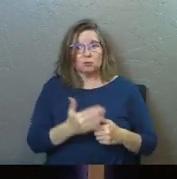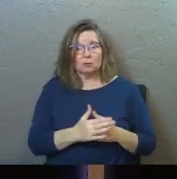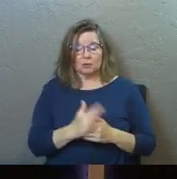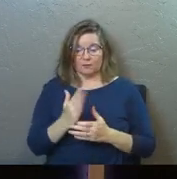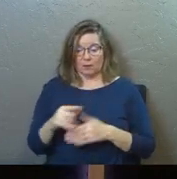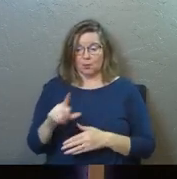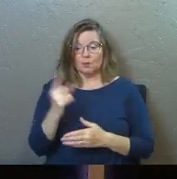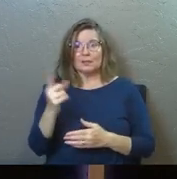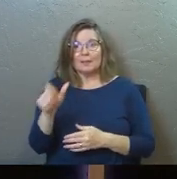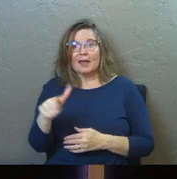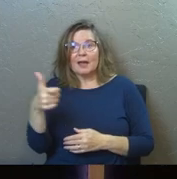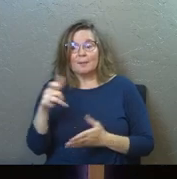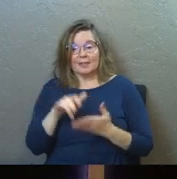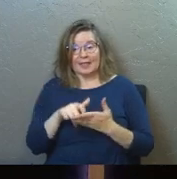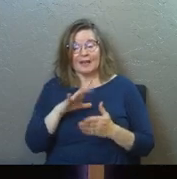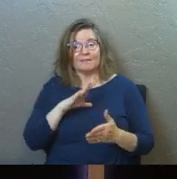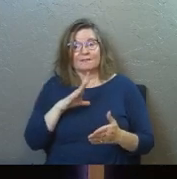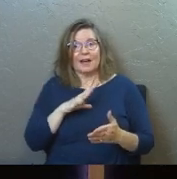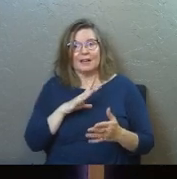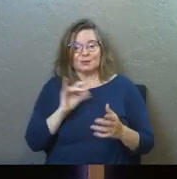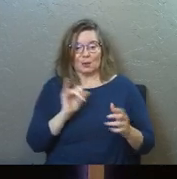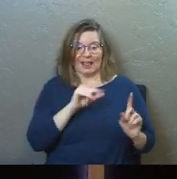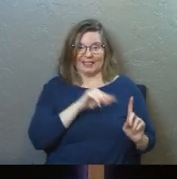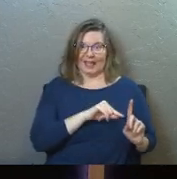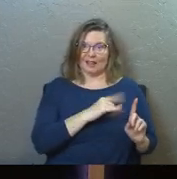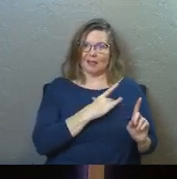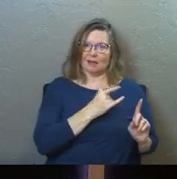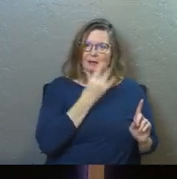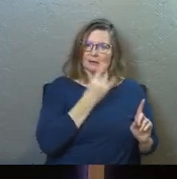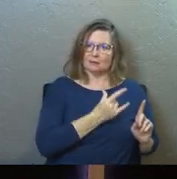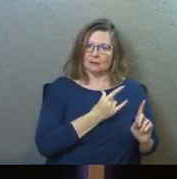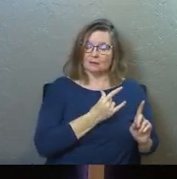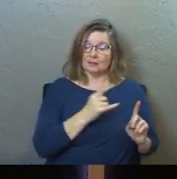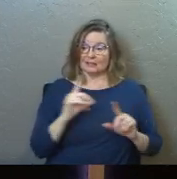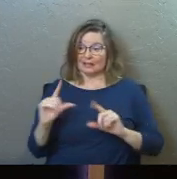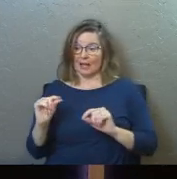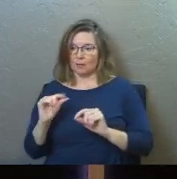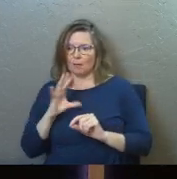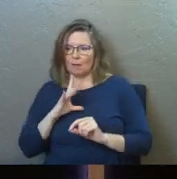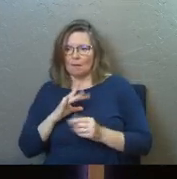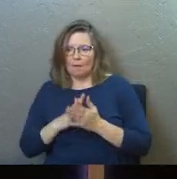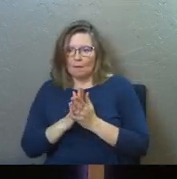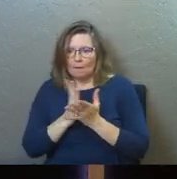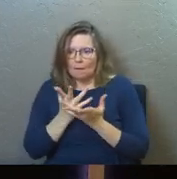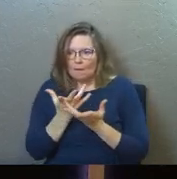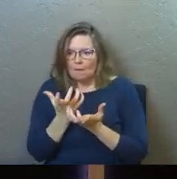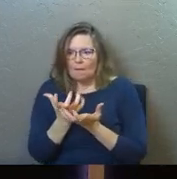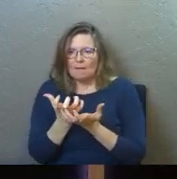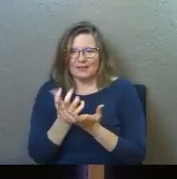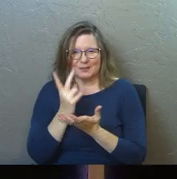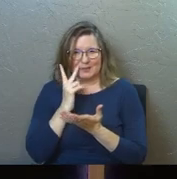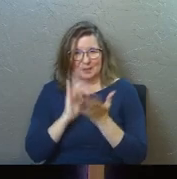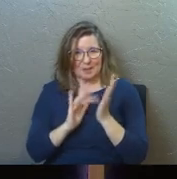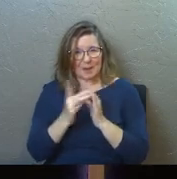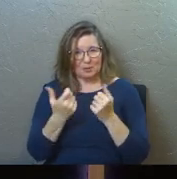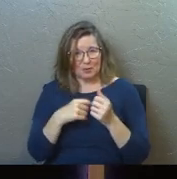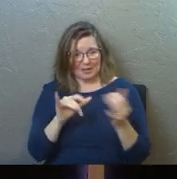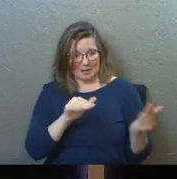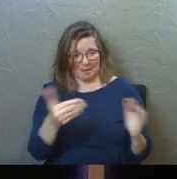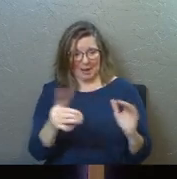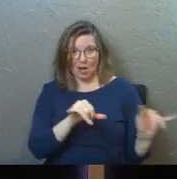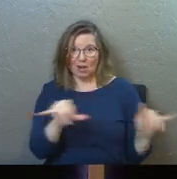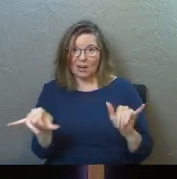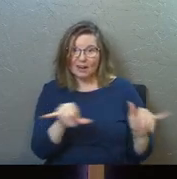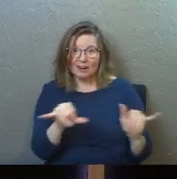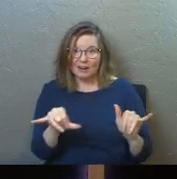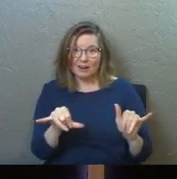for some of you, it's something else, but that's fine, choice morsels, they're so tasty all the way down, do you see what the Bible's trying to say, it's